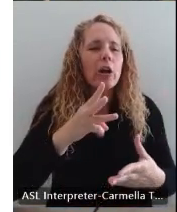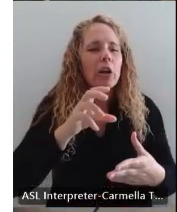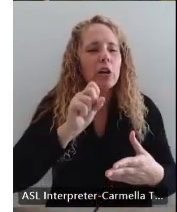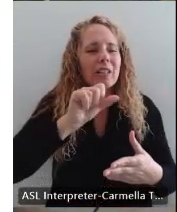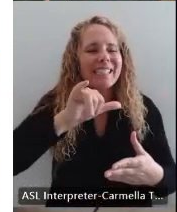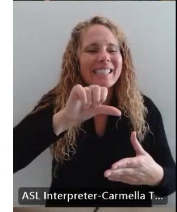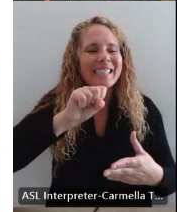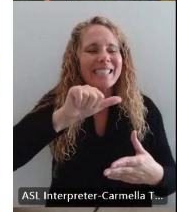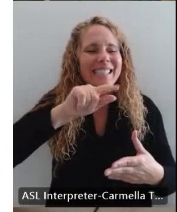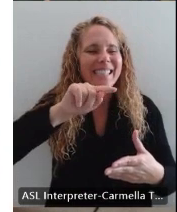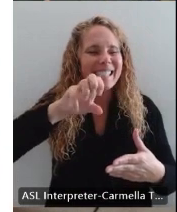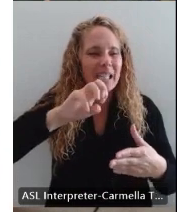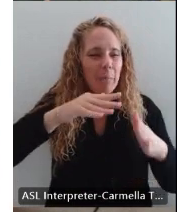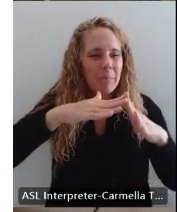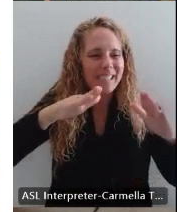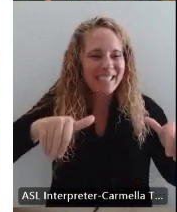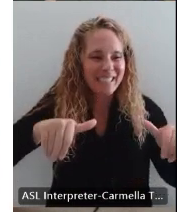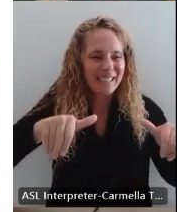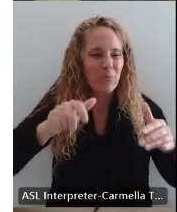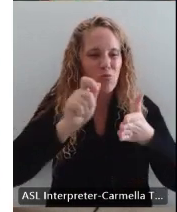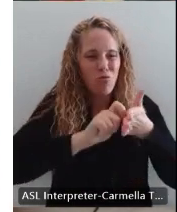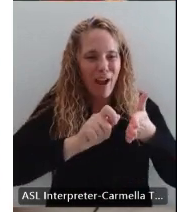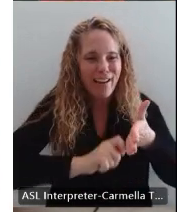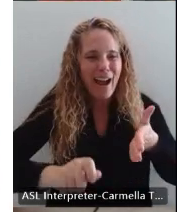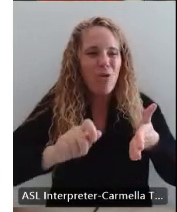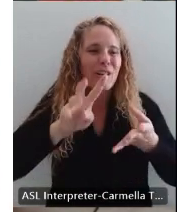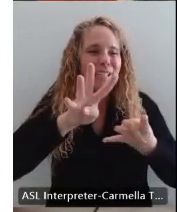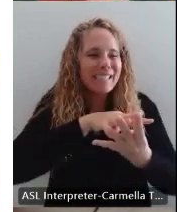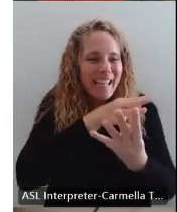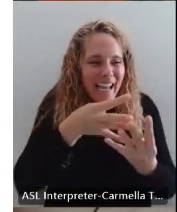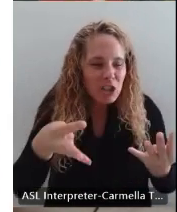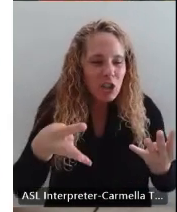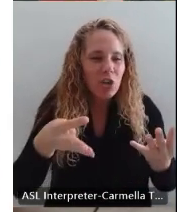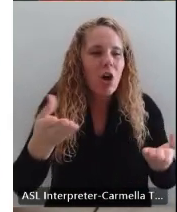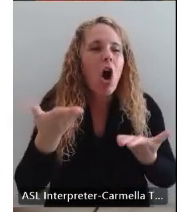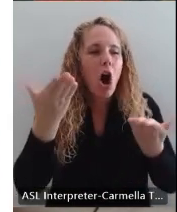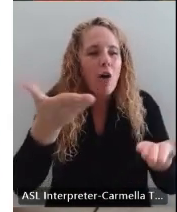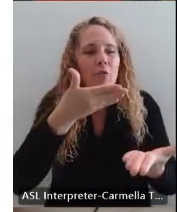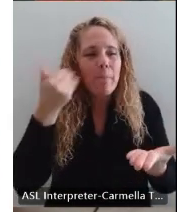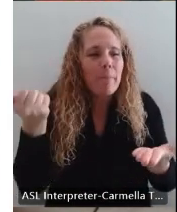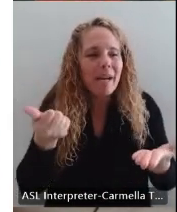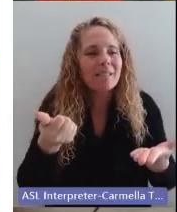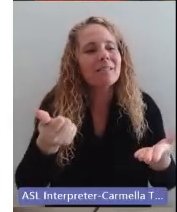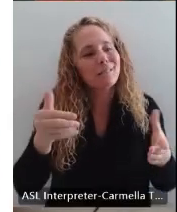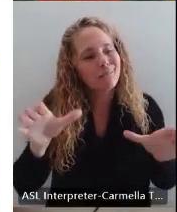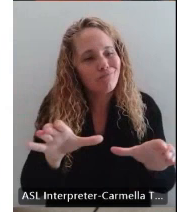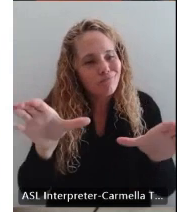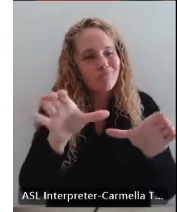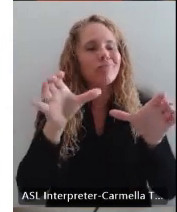We'll write down your schedule for you, offer you best practices for watering your landscape.